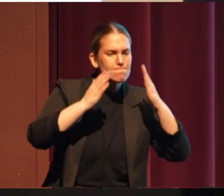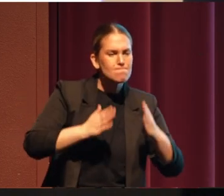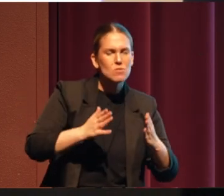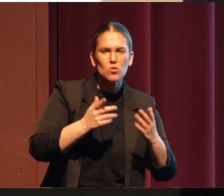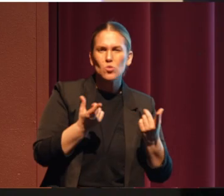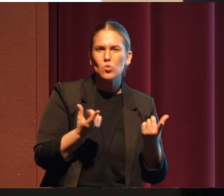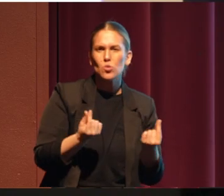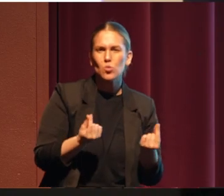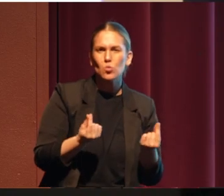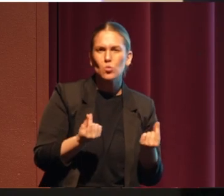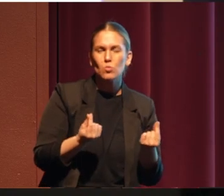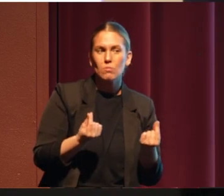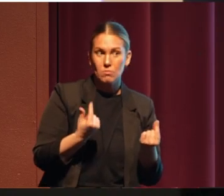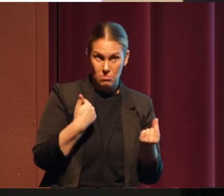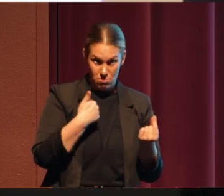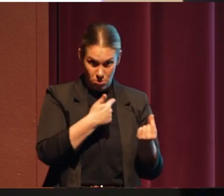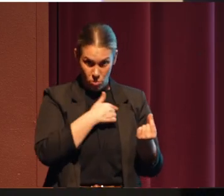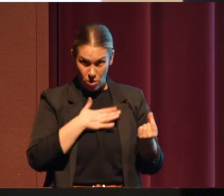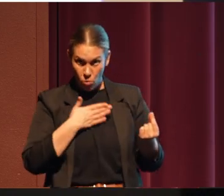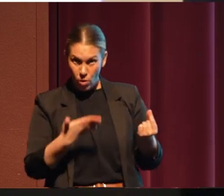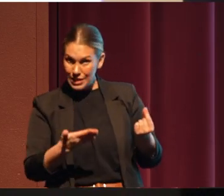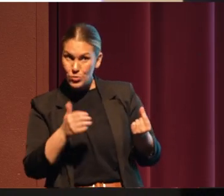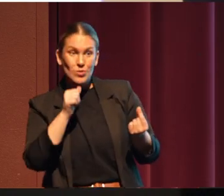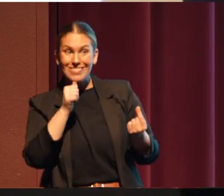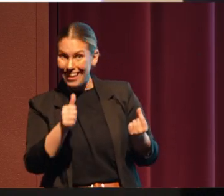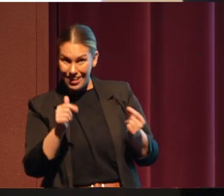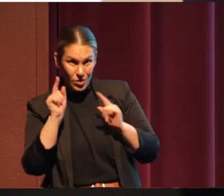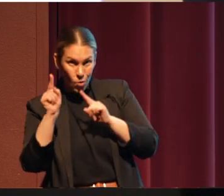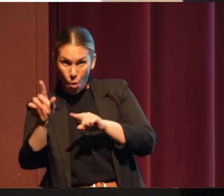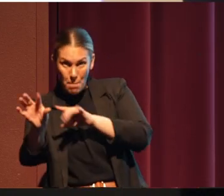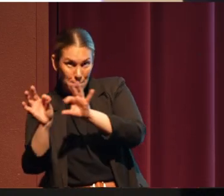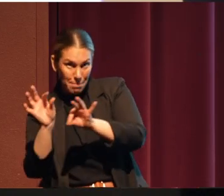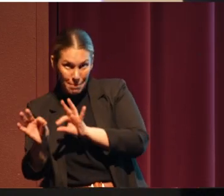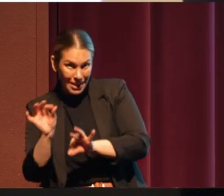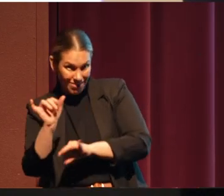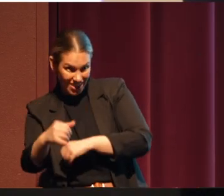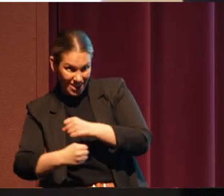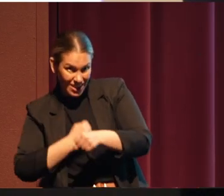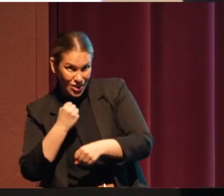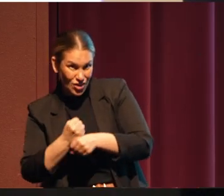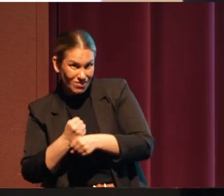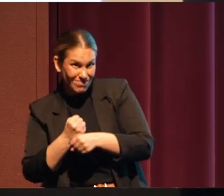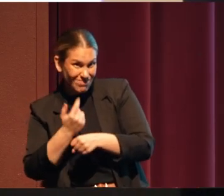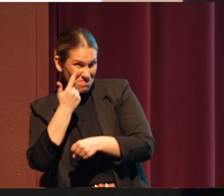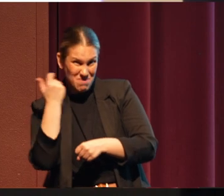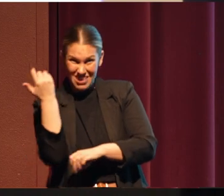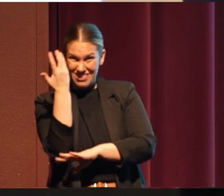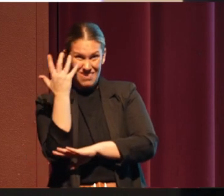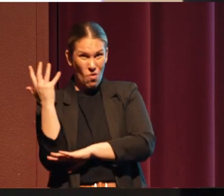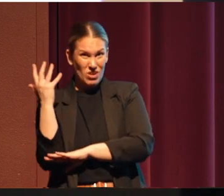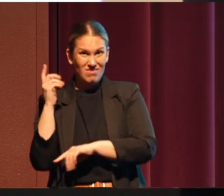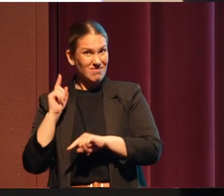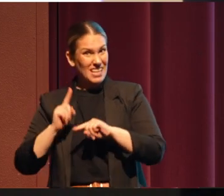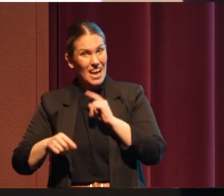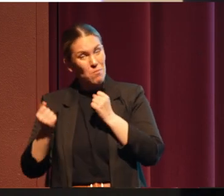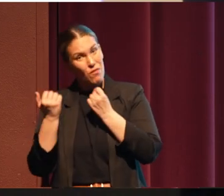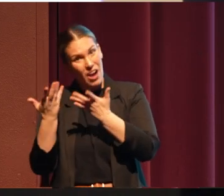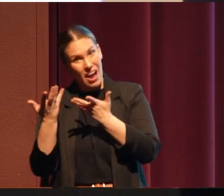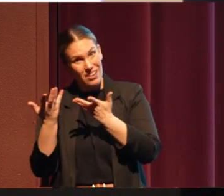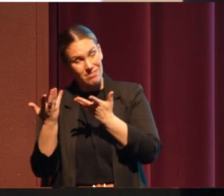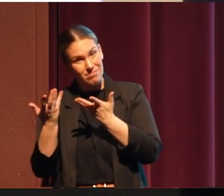Are we willing to not go picking that year? Because the forest can't provide that year.